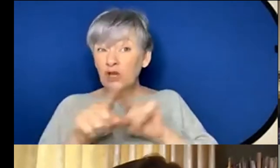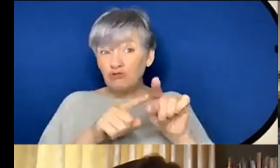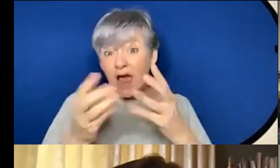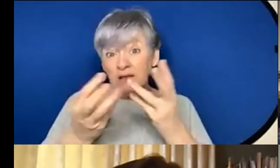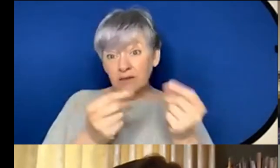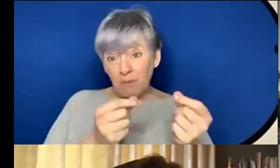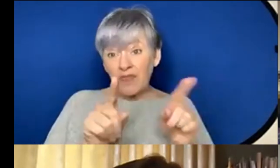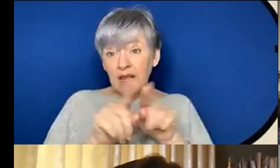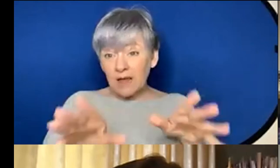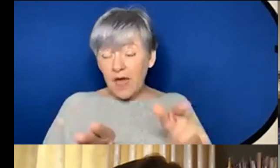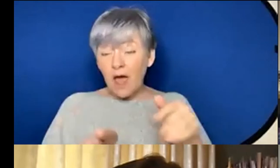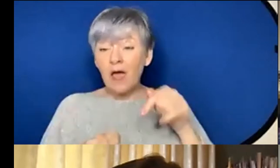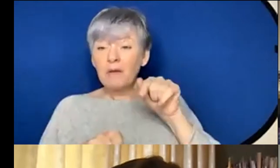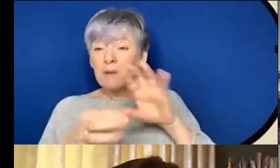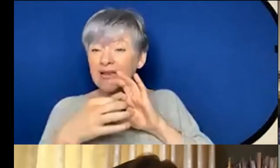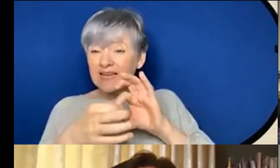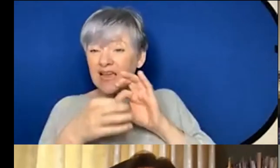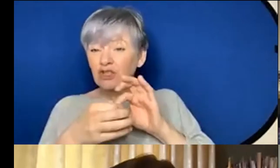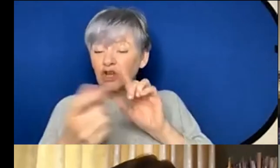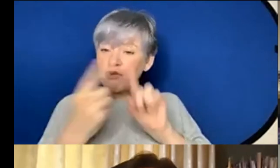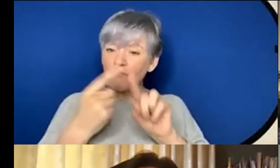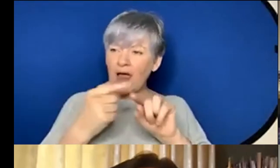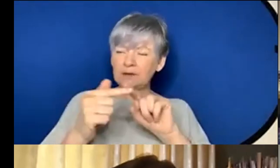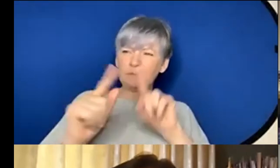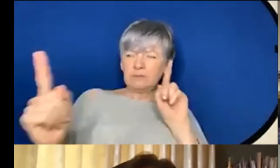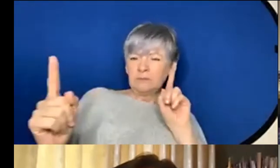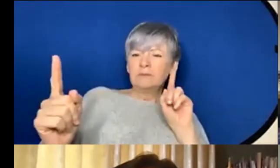maybe sometimes engage with it or sometimes react against it I mean